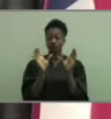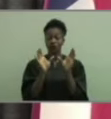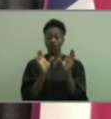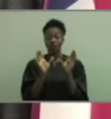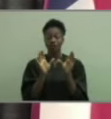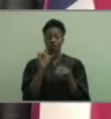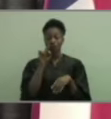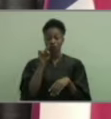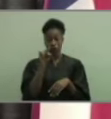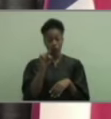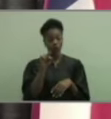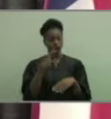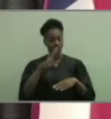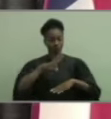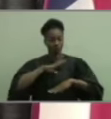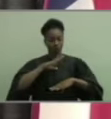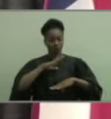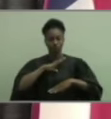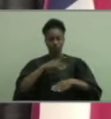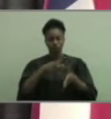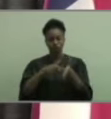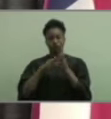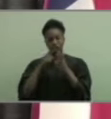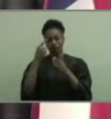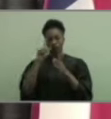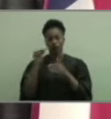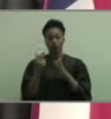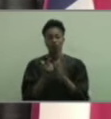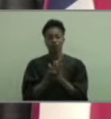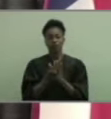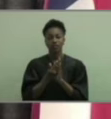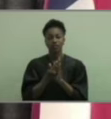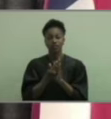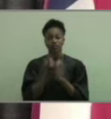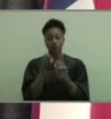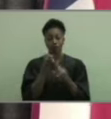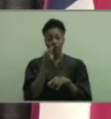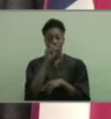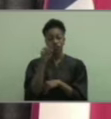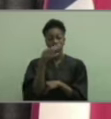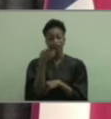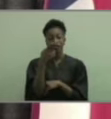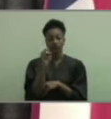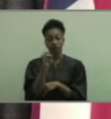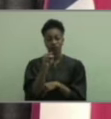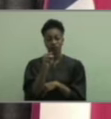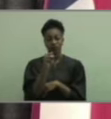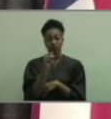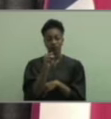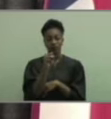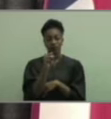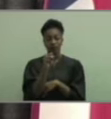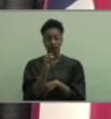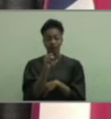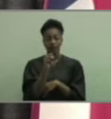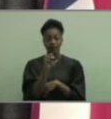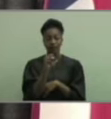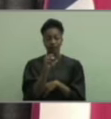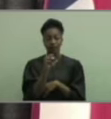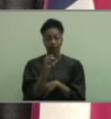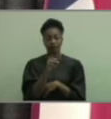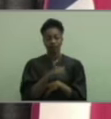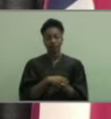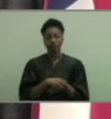that you have met all the requirements for graduation from Jenkins High School. On behalf